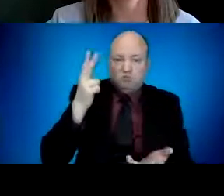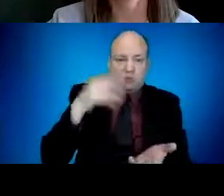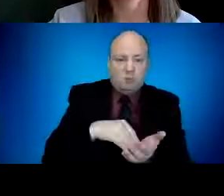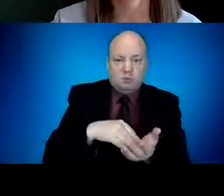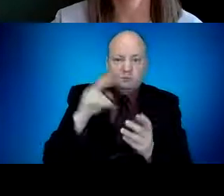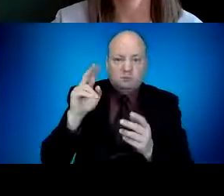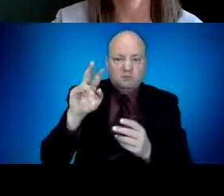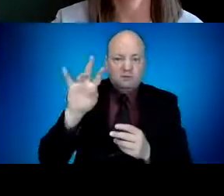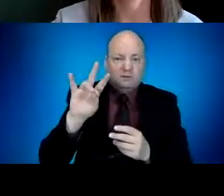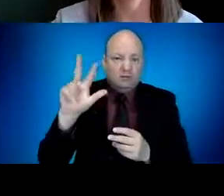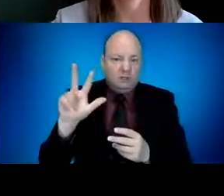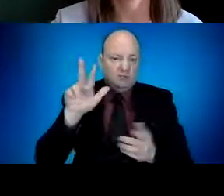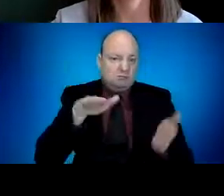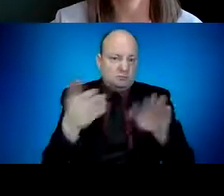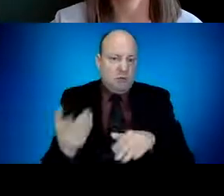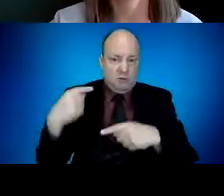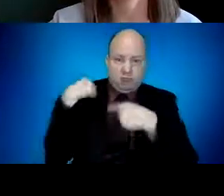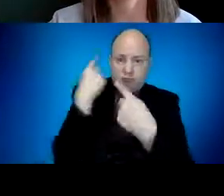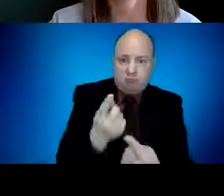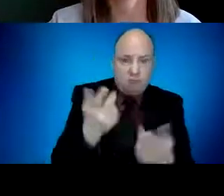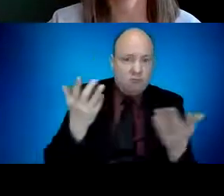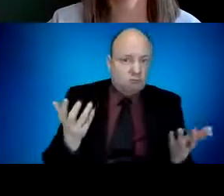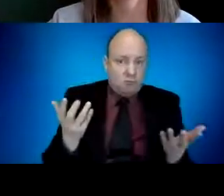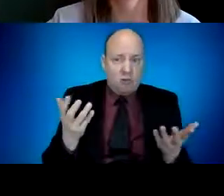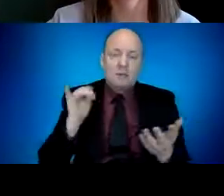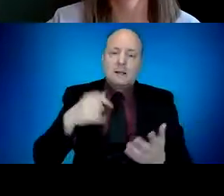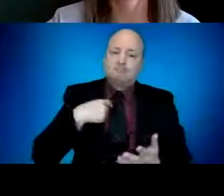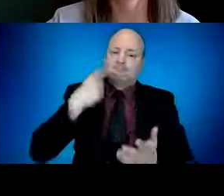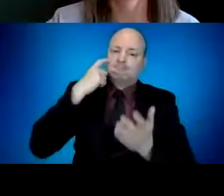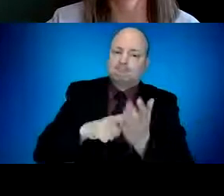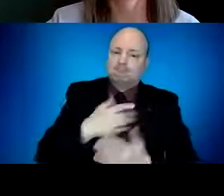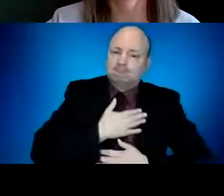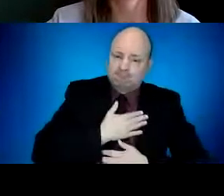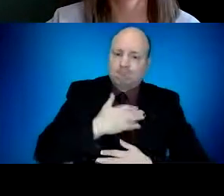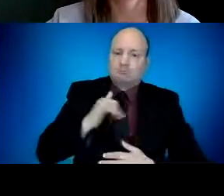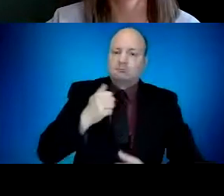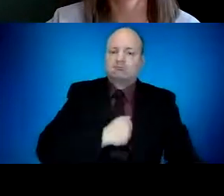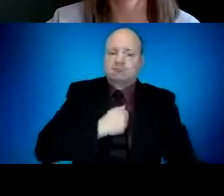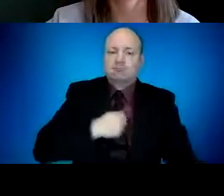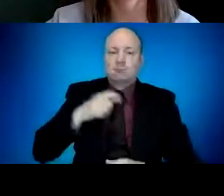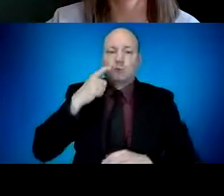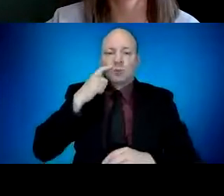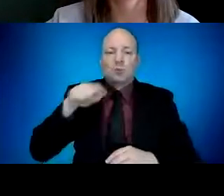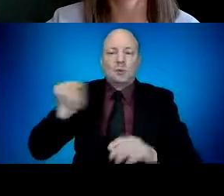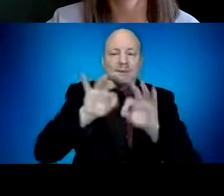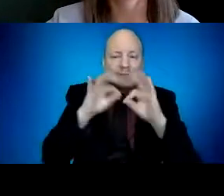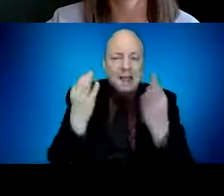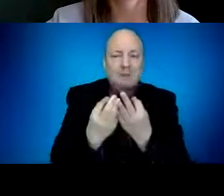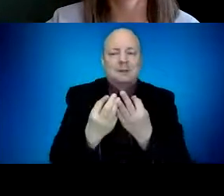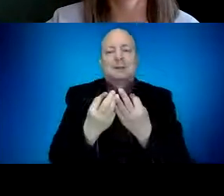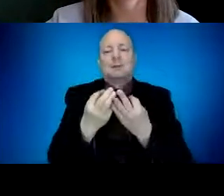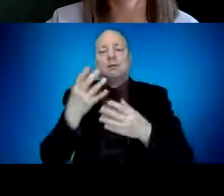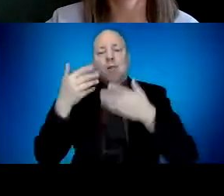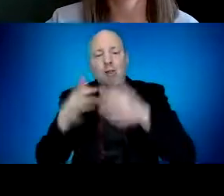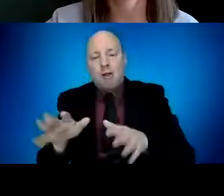thoughts go out to everyone who has experienced a loss due to COVID-19. Among states, Oregon ranks sixth lowest in the